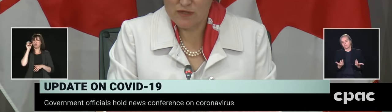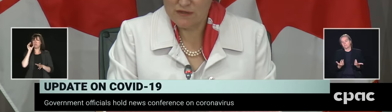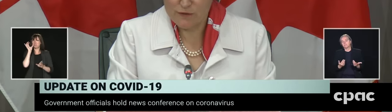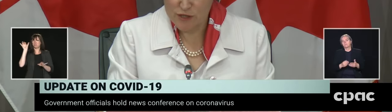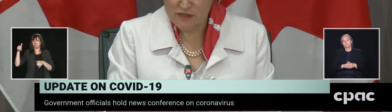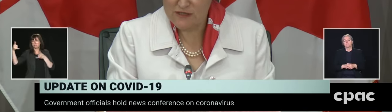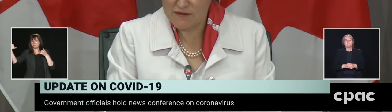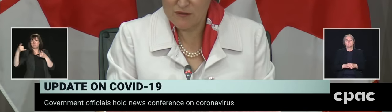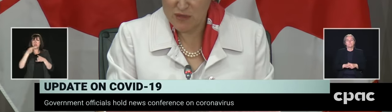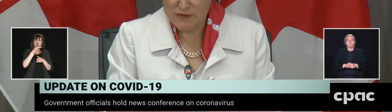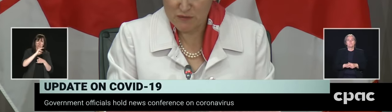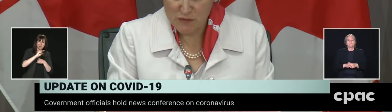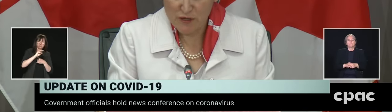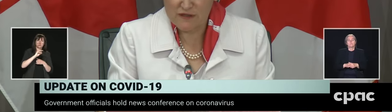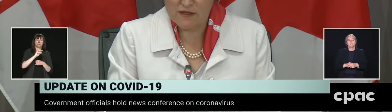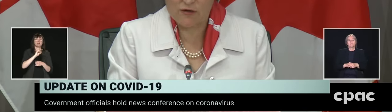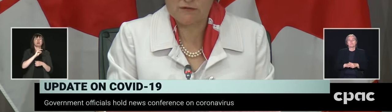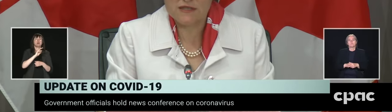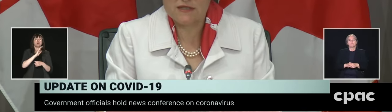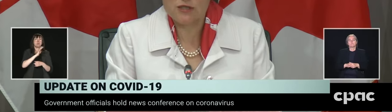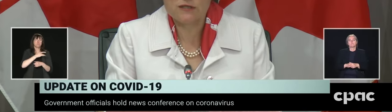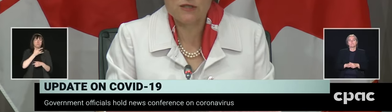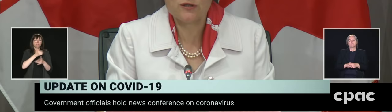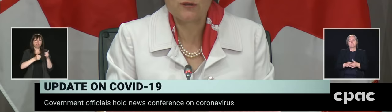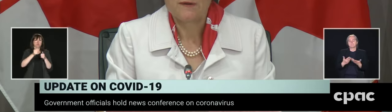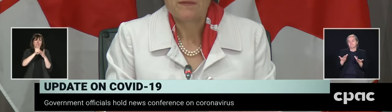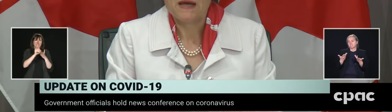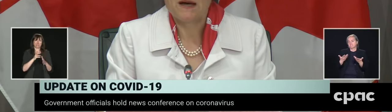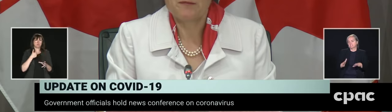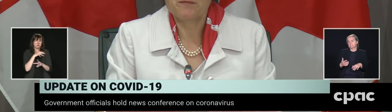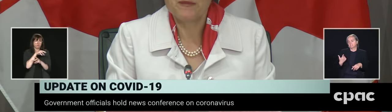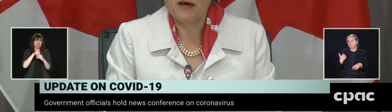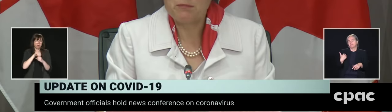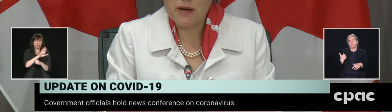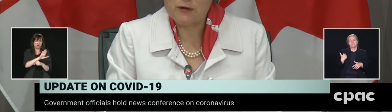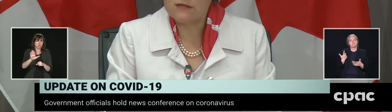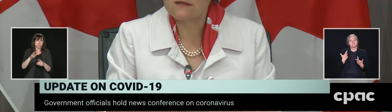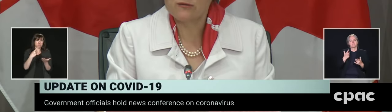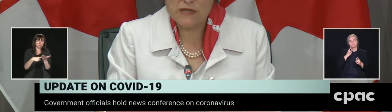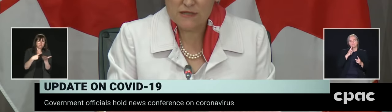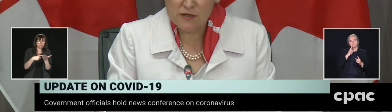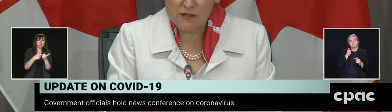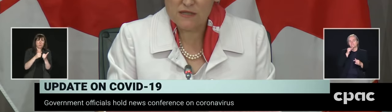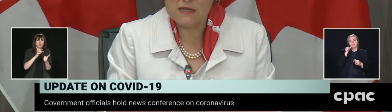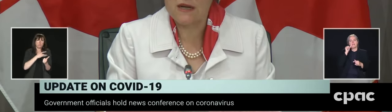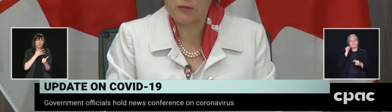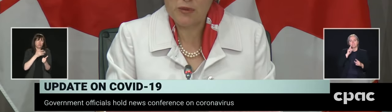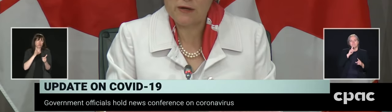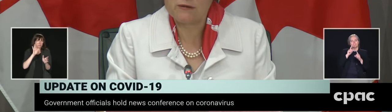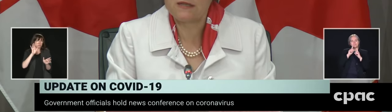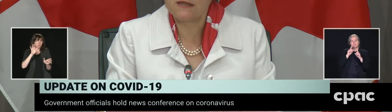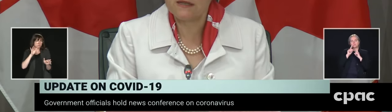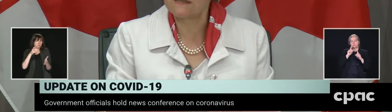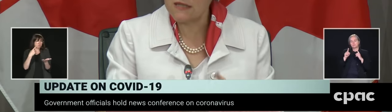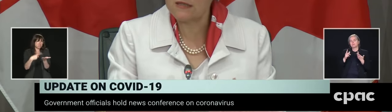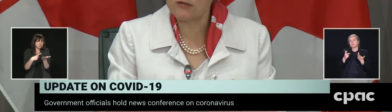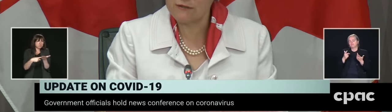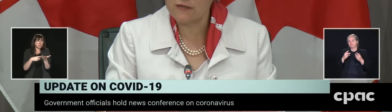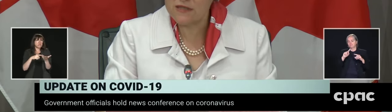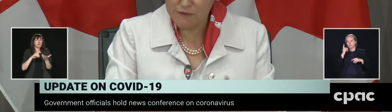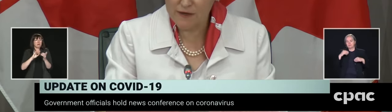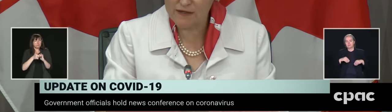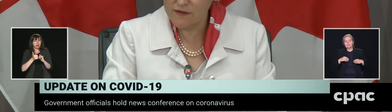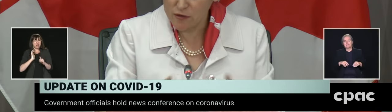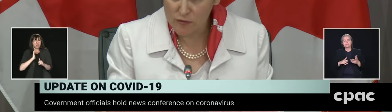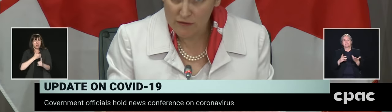I was fortunate enough to be able to be part of that conversation, too, about the restart, about the continued